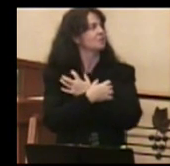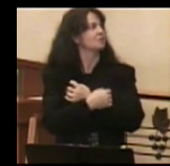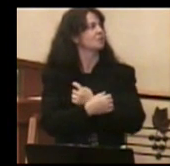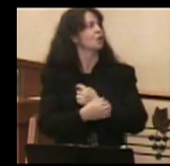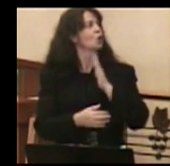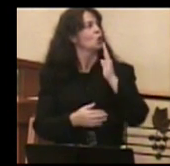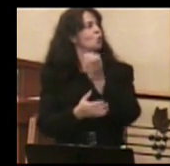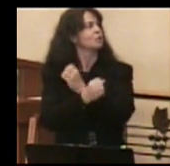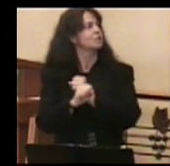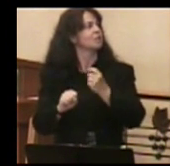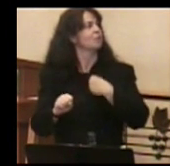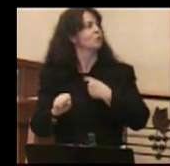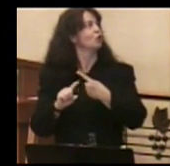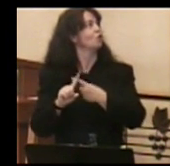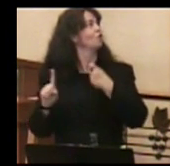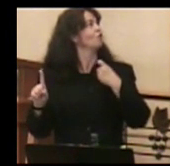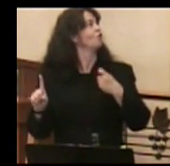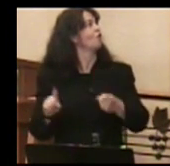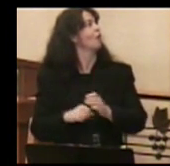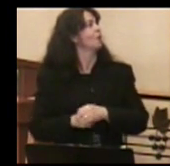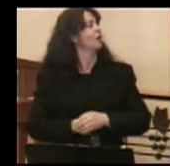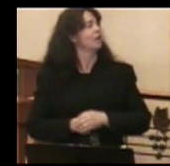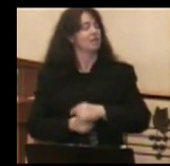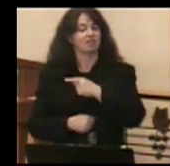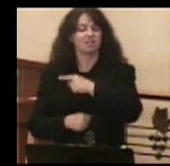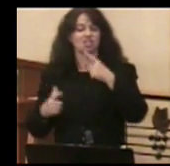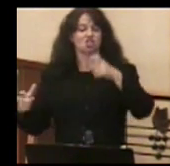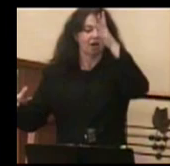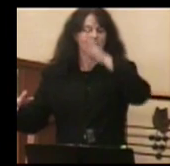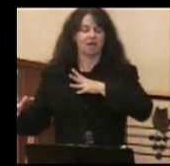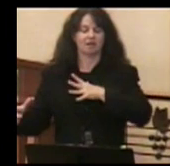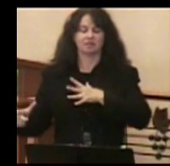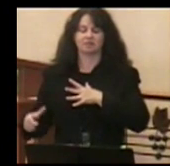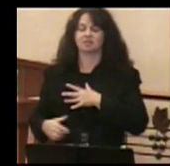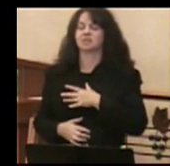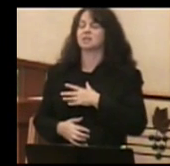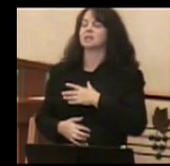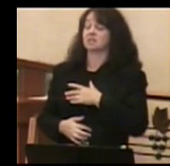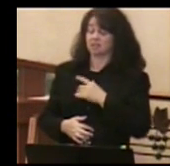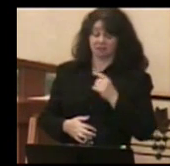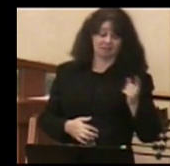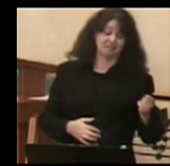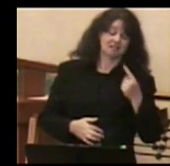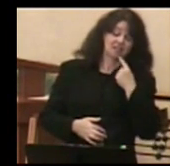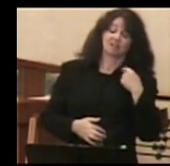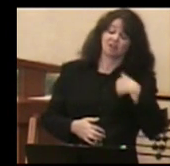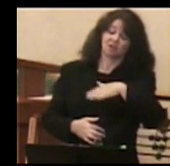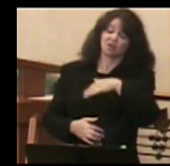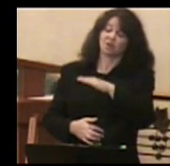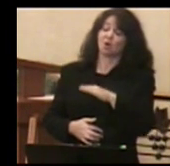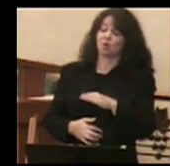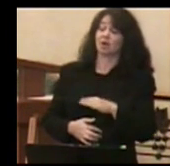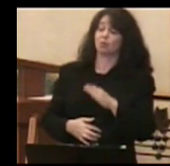So Saul said to David, Go, and may the Lord be with you.